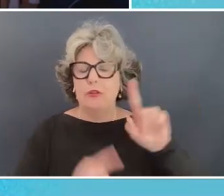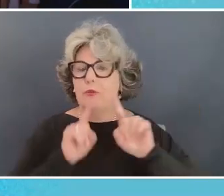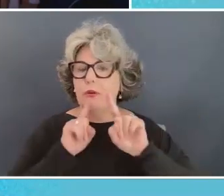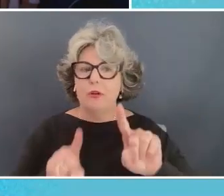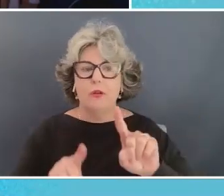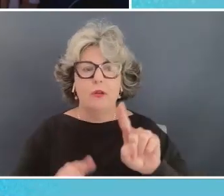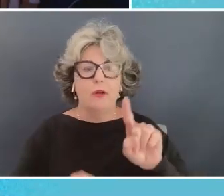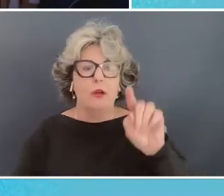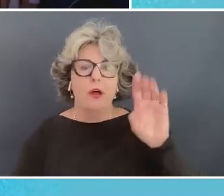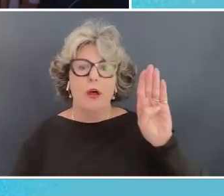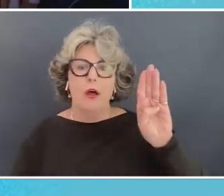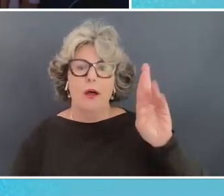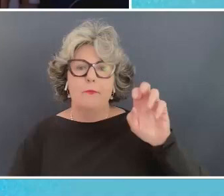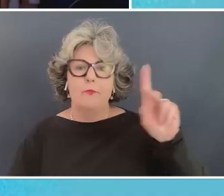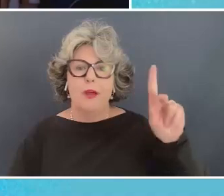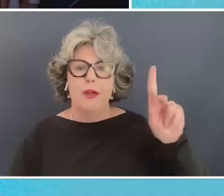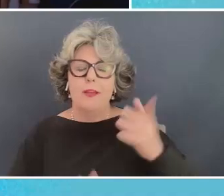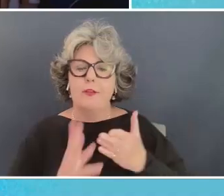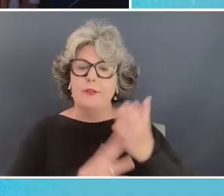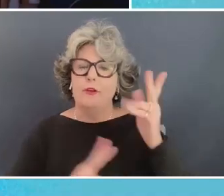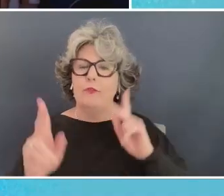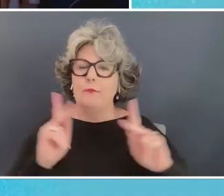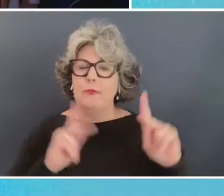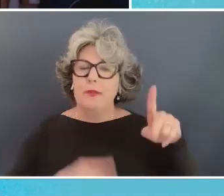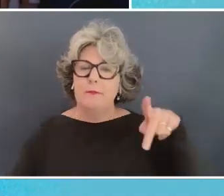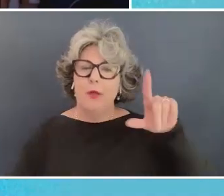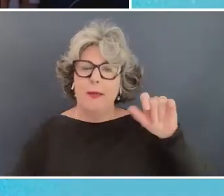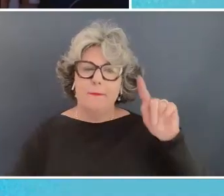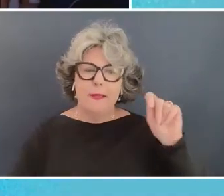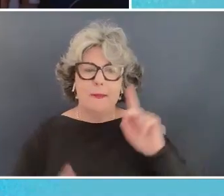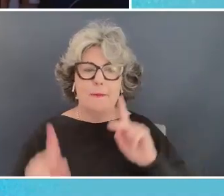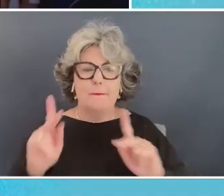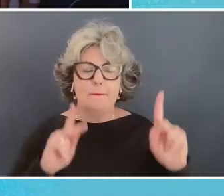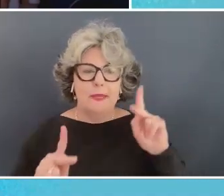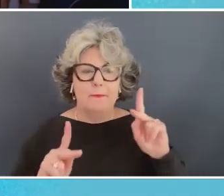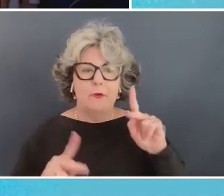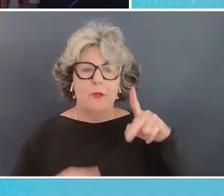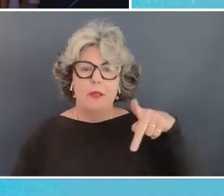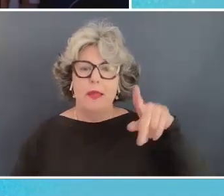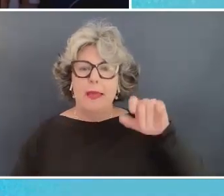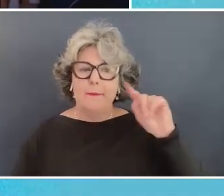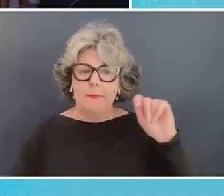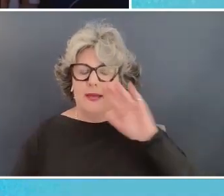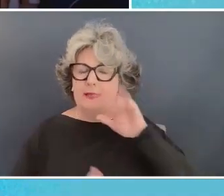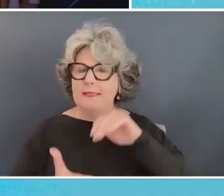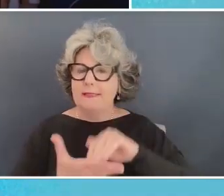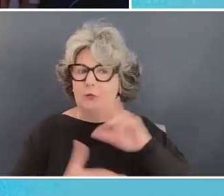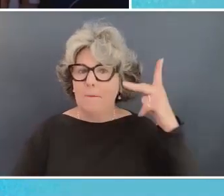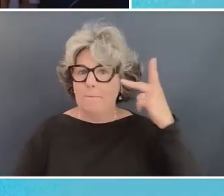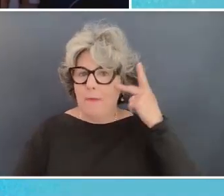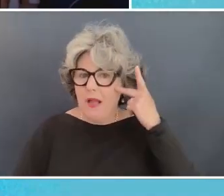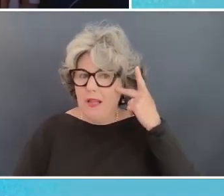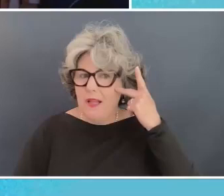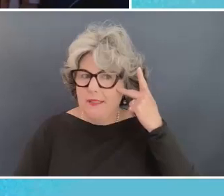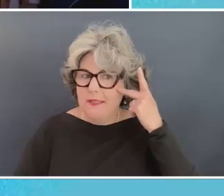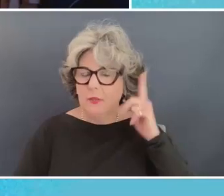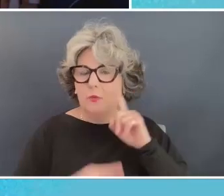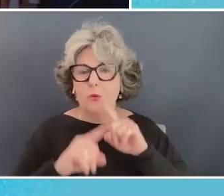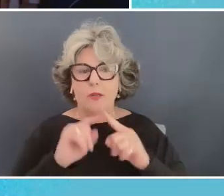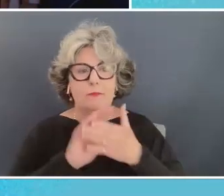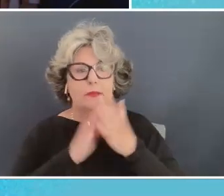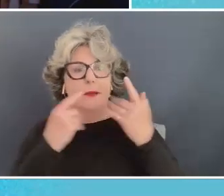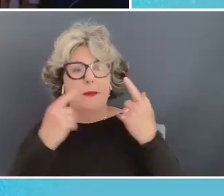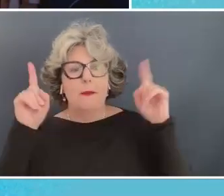breakthrough for people and planet it talks about people and planet centered global politics and what it takes to get to effective